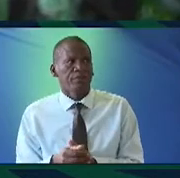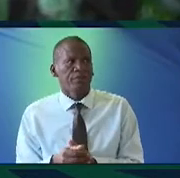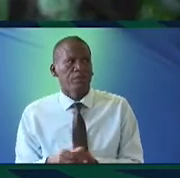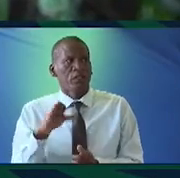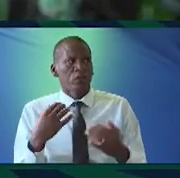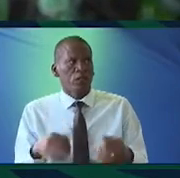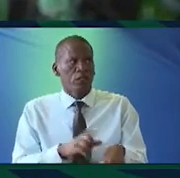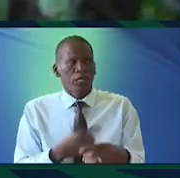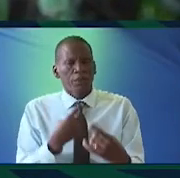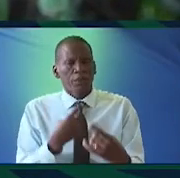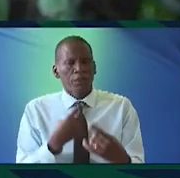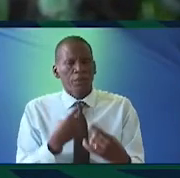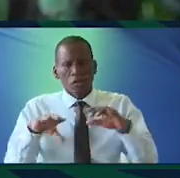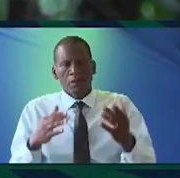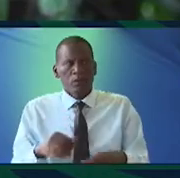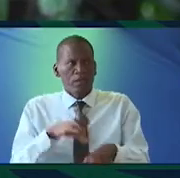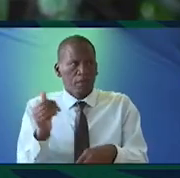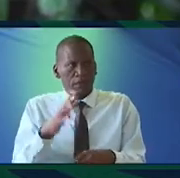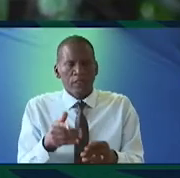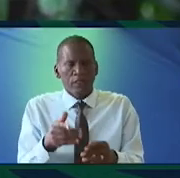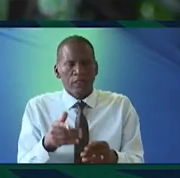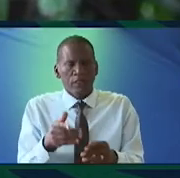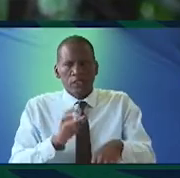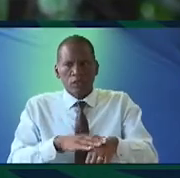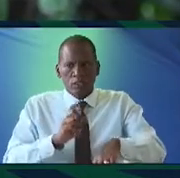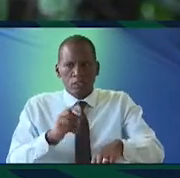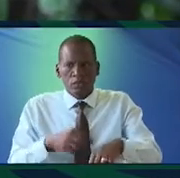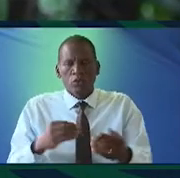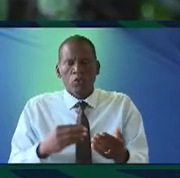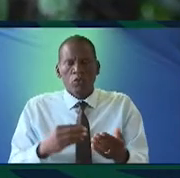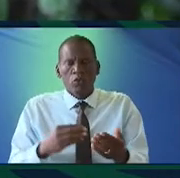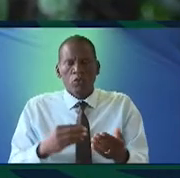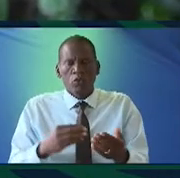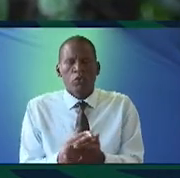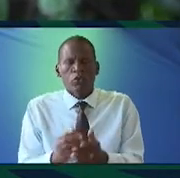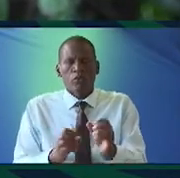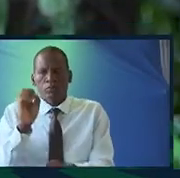And so, when we're speaking about reclaiming, and I guess this is a good time to kind of go through the slides,